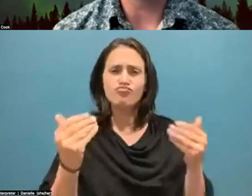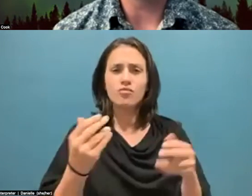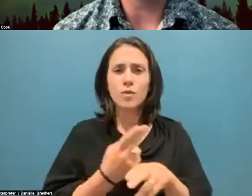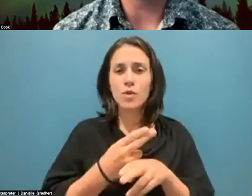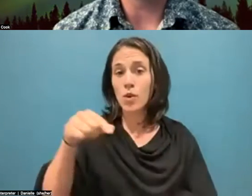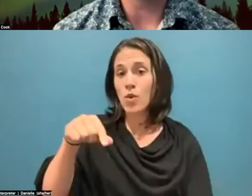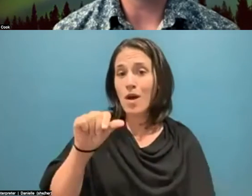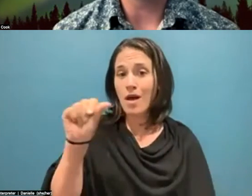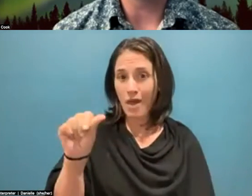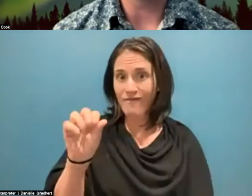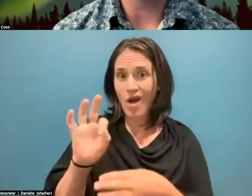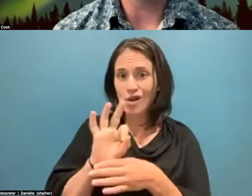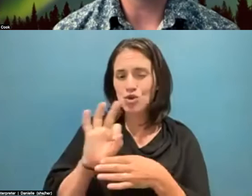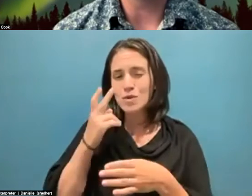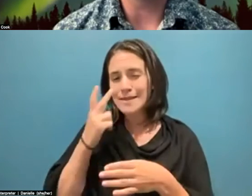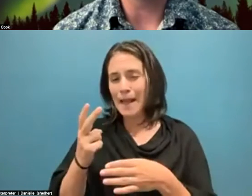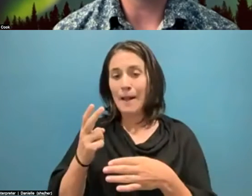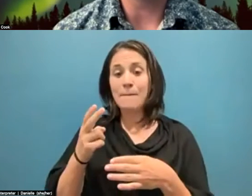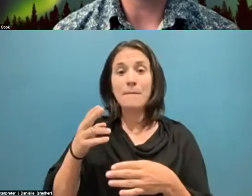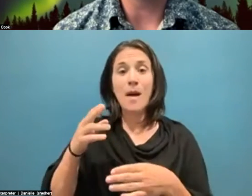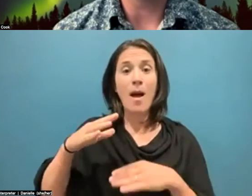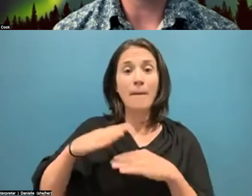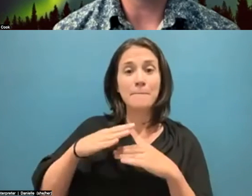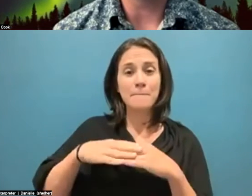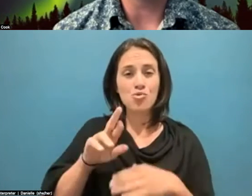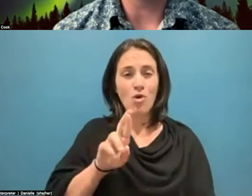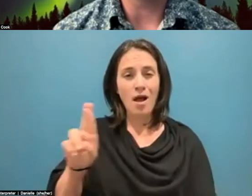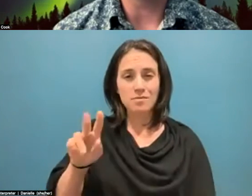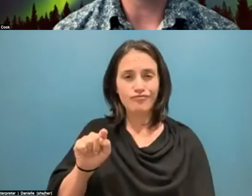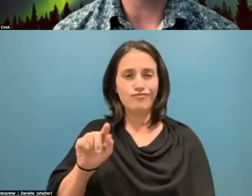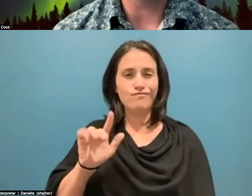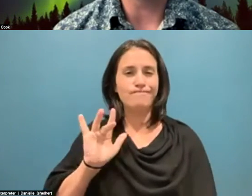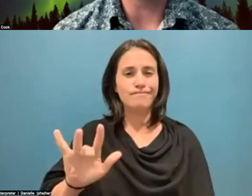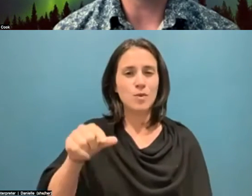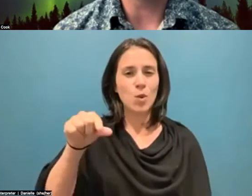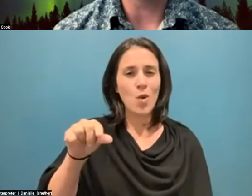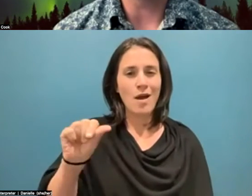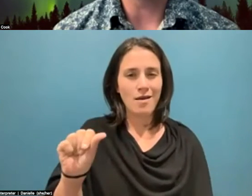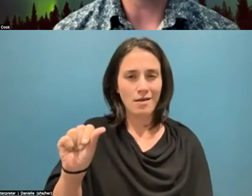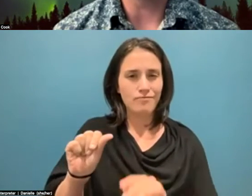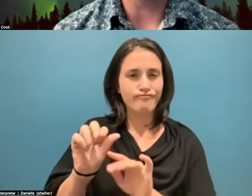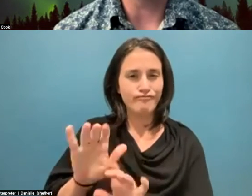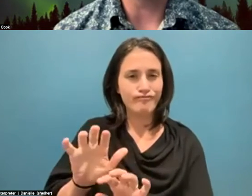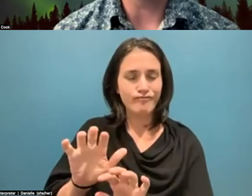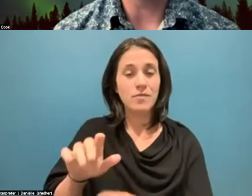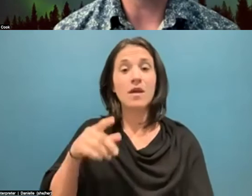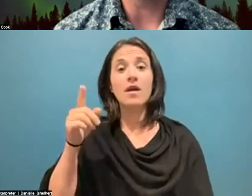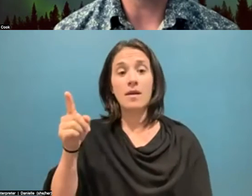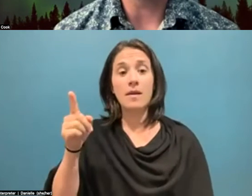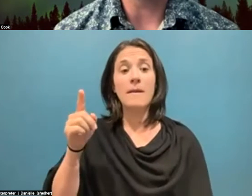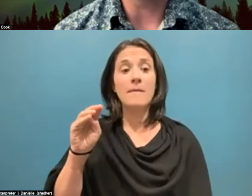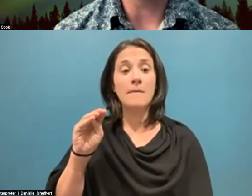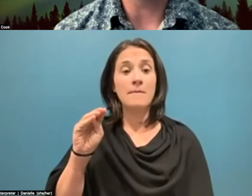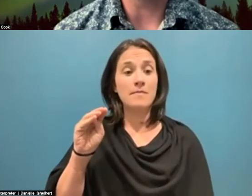on the right hand side. Emily Kribas, our inclusive science communication specialist, will moderate the chat and the Q